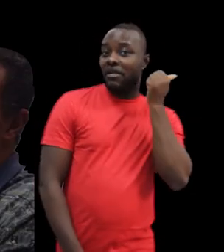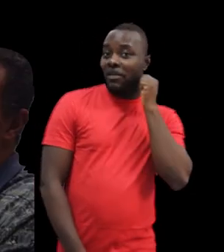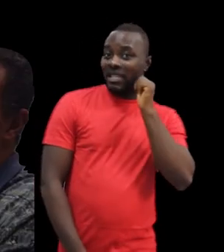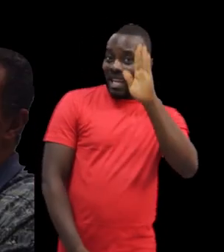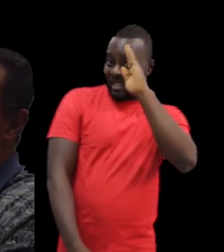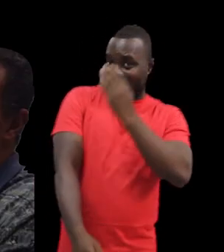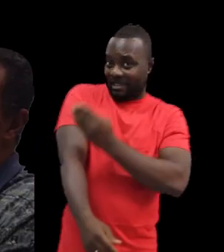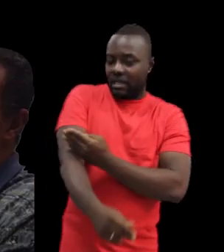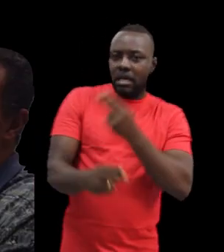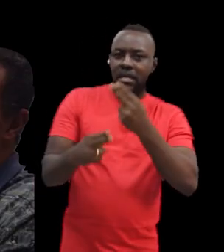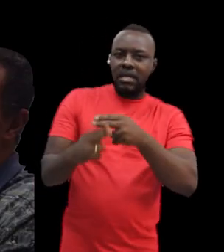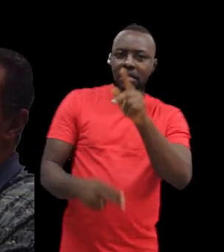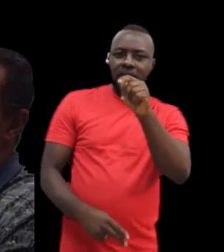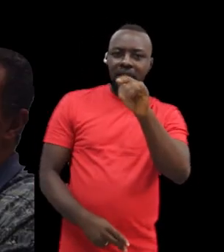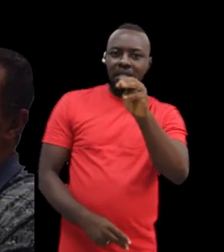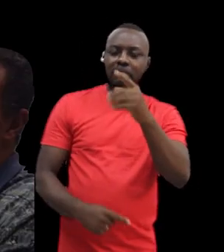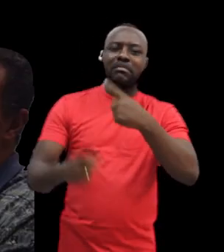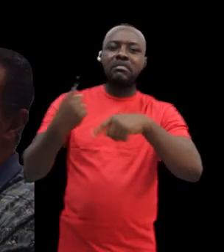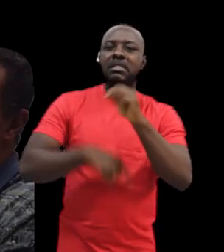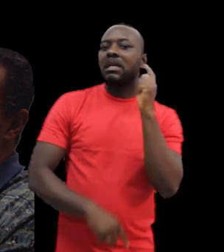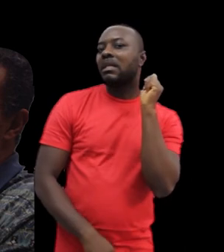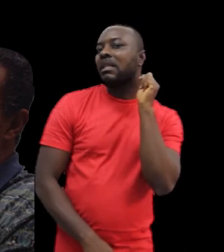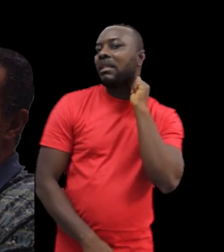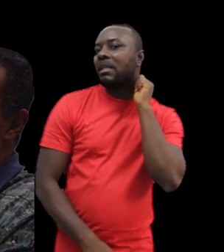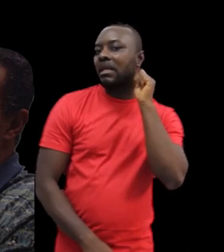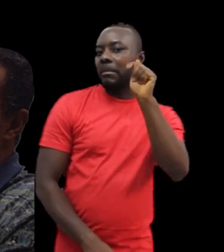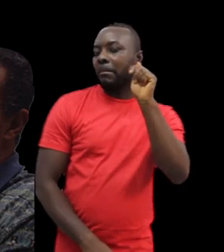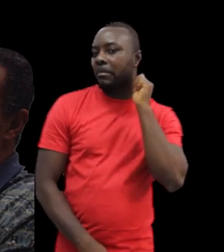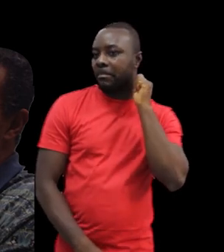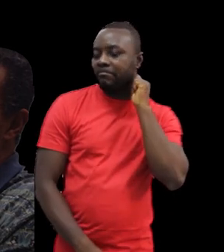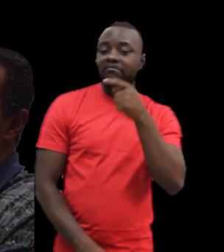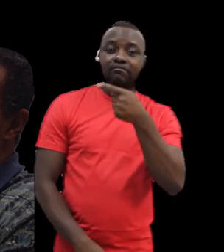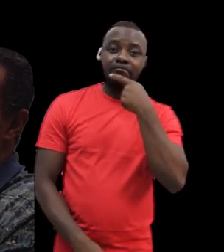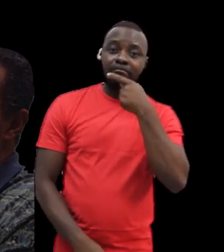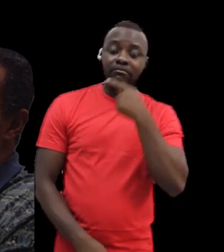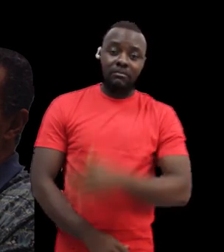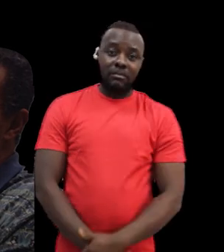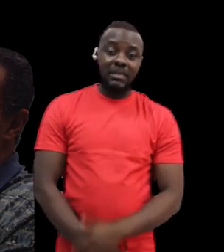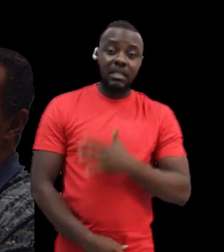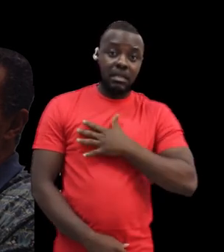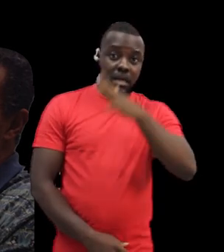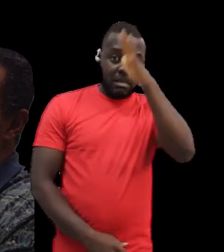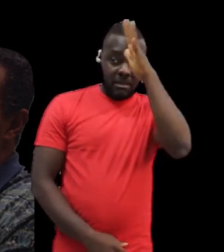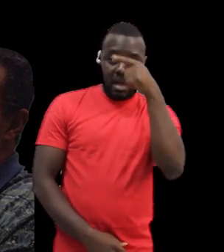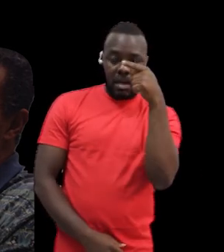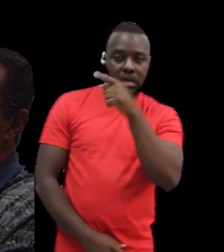Foster's son, Tim Foster, explained his father's dedication to the Deaf in Africa, saying that,